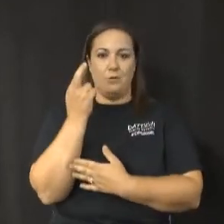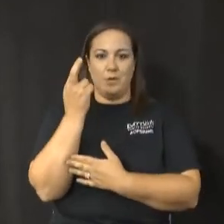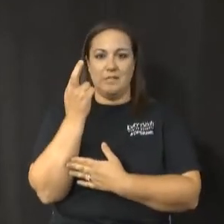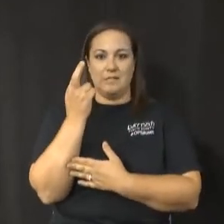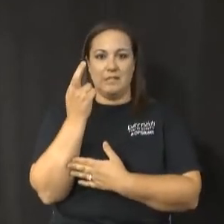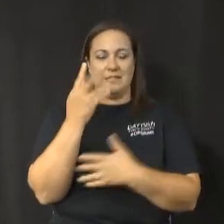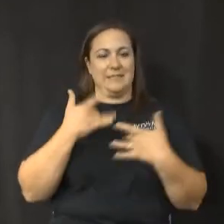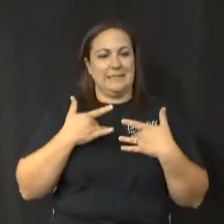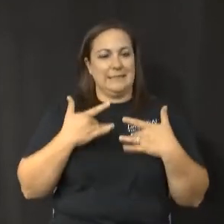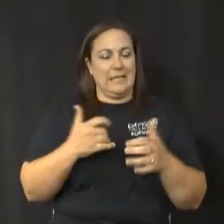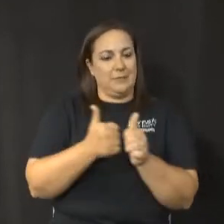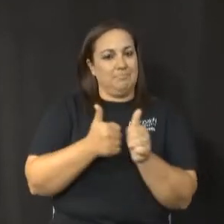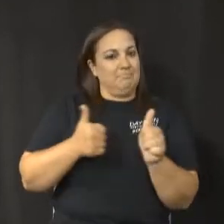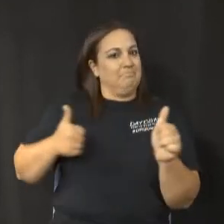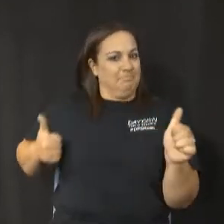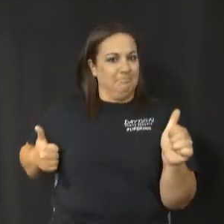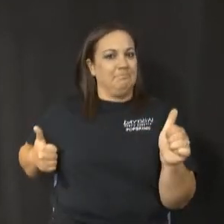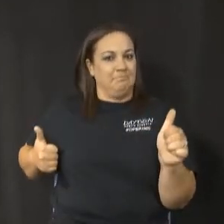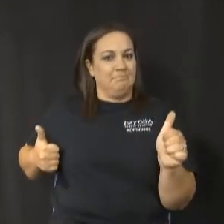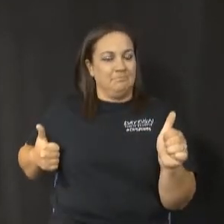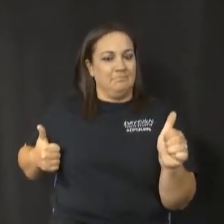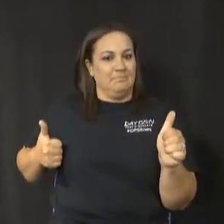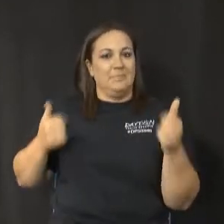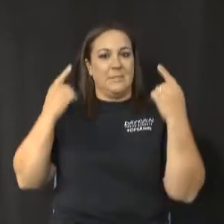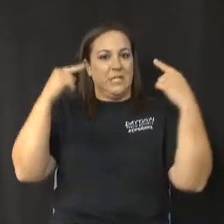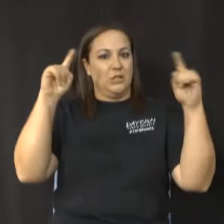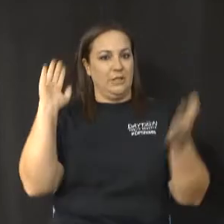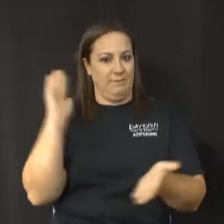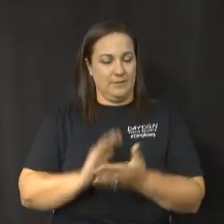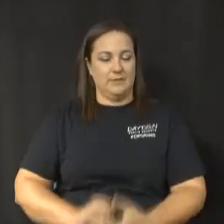to fall behind and achieve less.